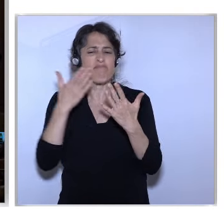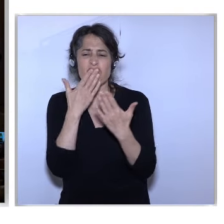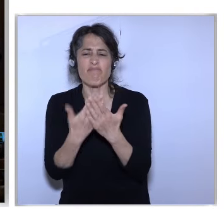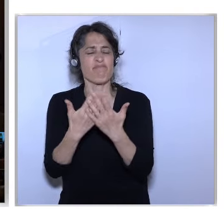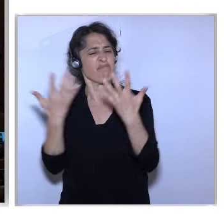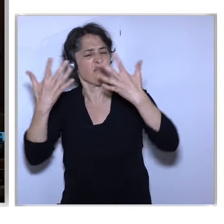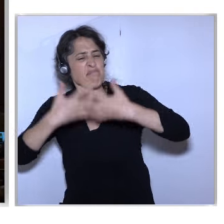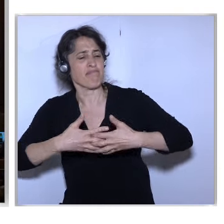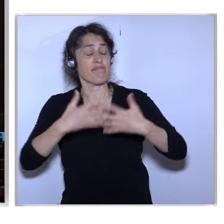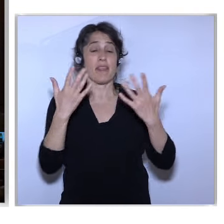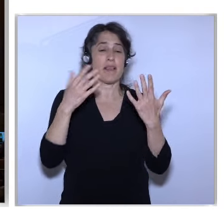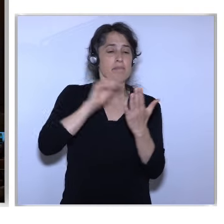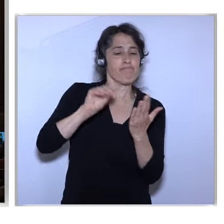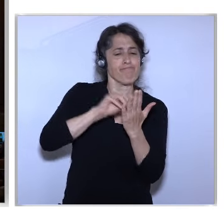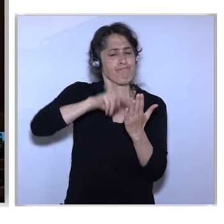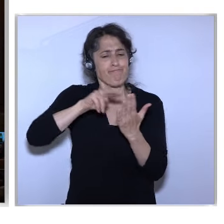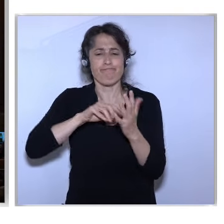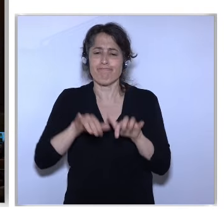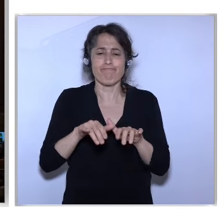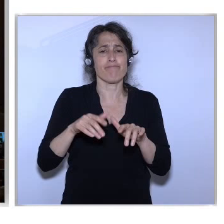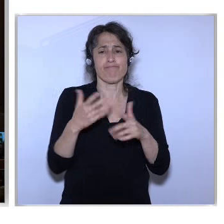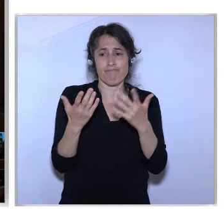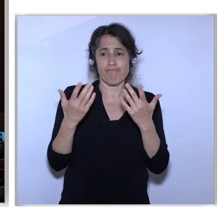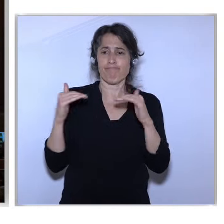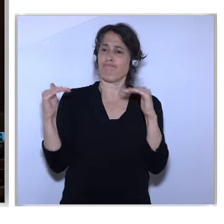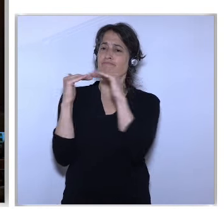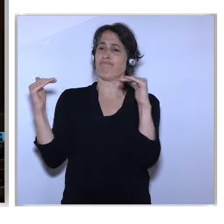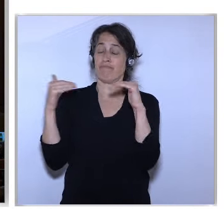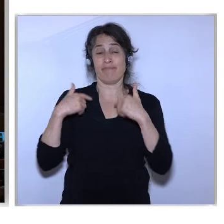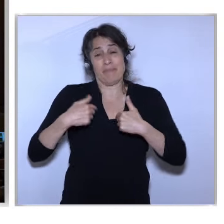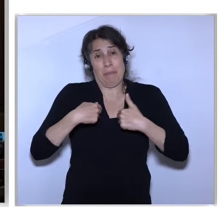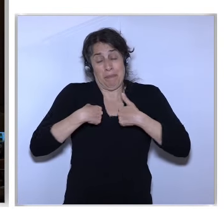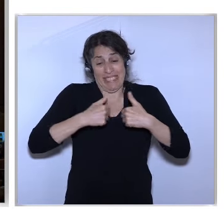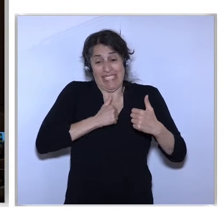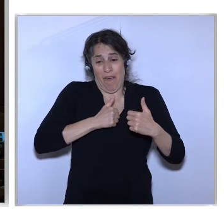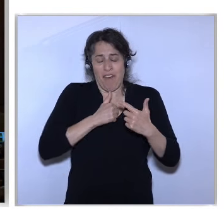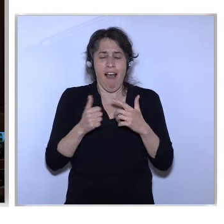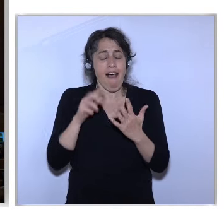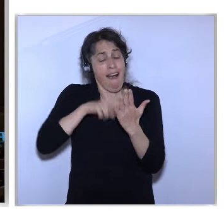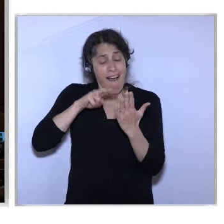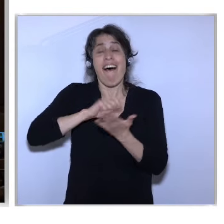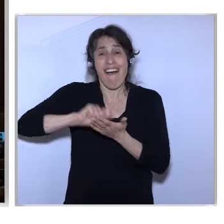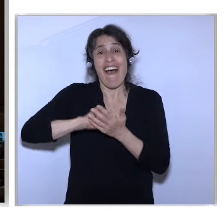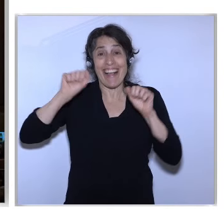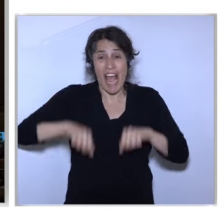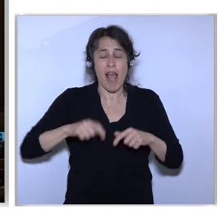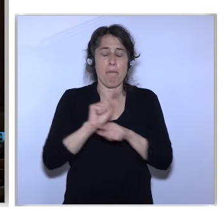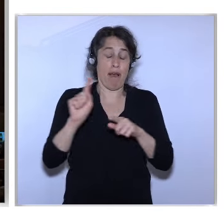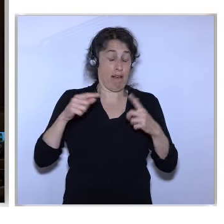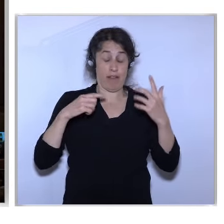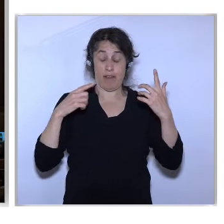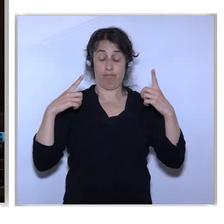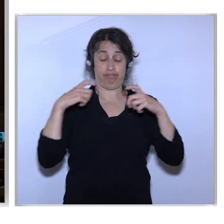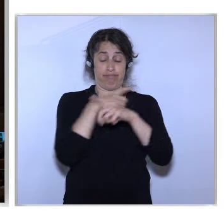Abilities That Are Challenged It's A Complexity Of The Tax Systems But Maybe That's Too Much Of A Big Mouthful To